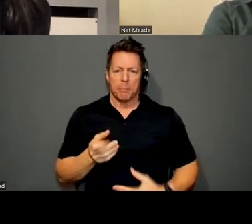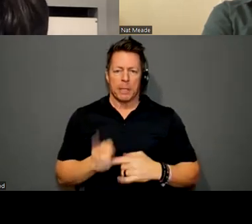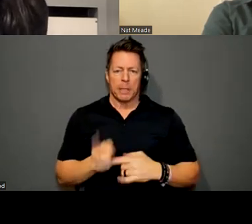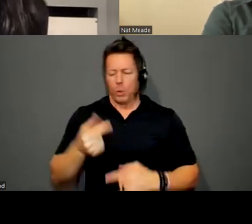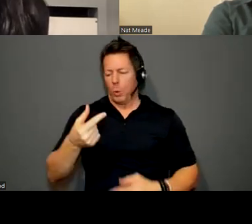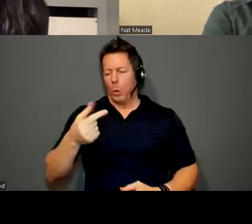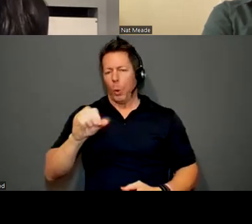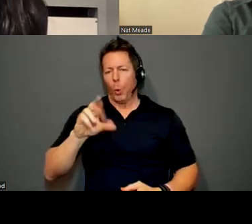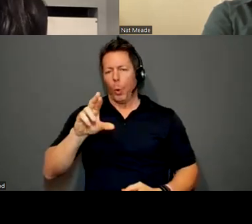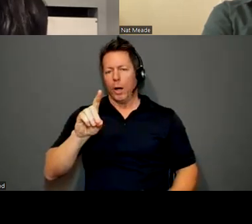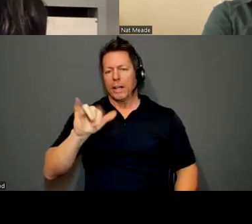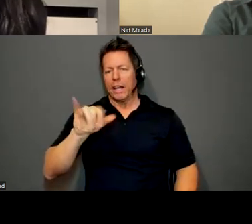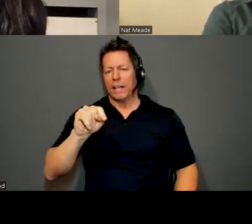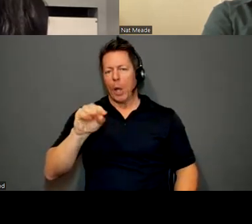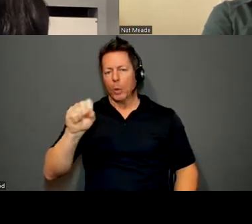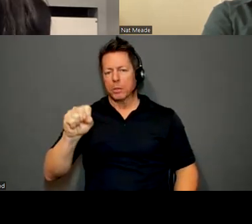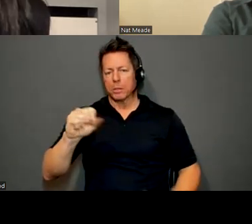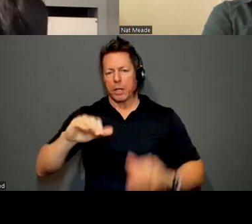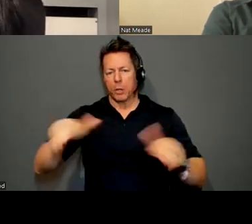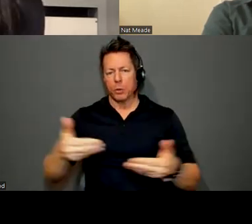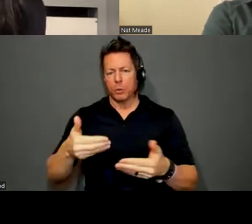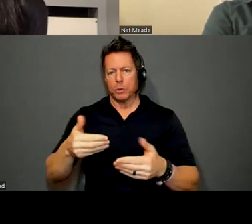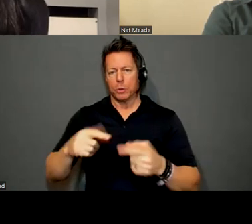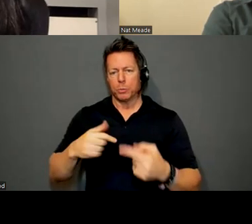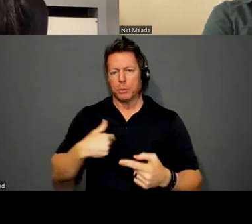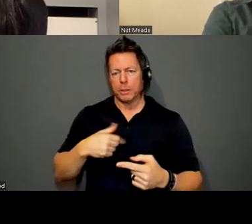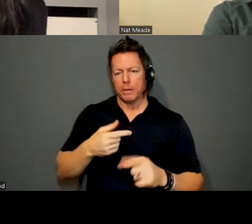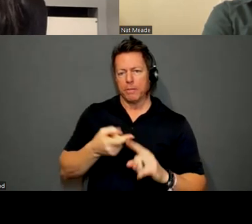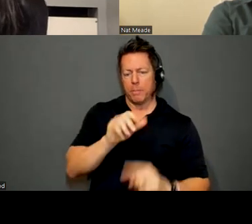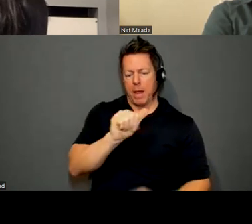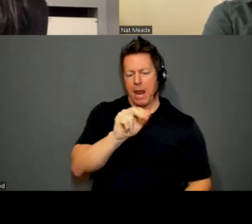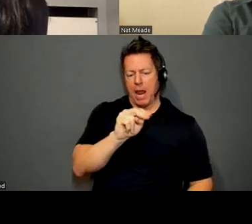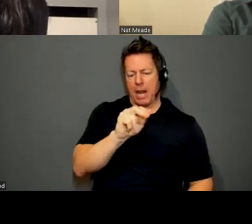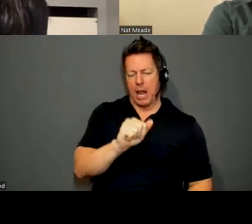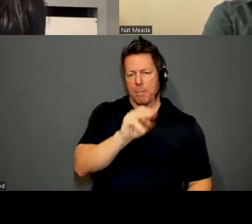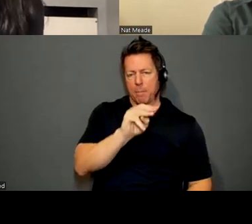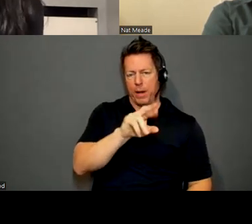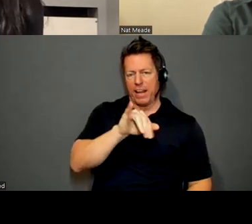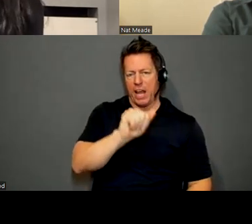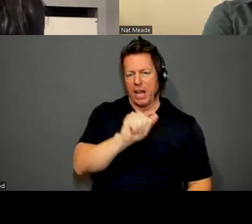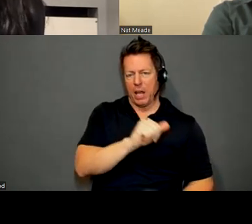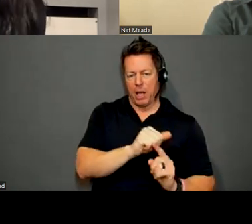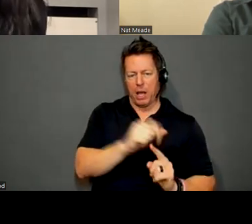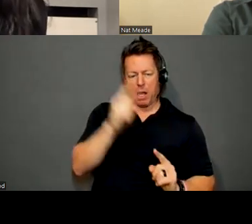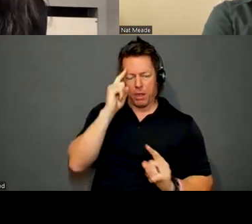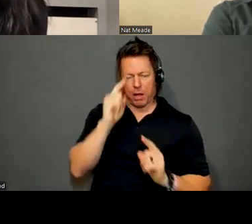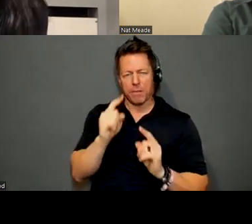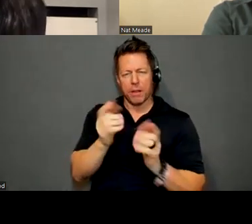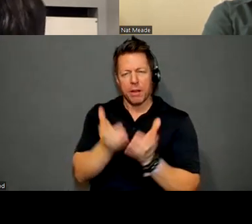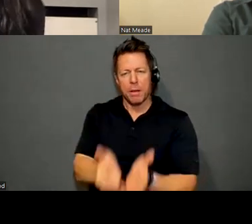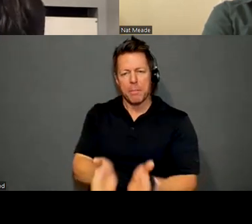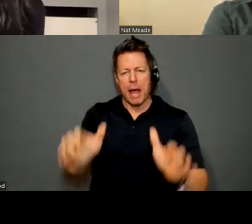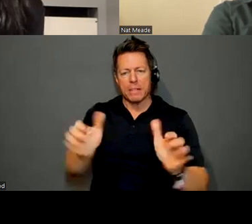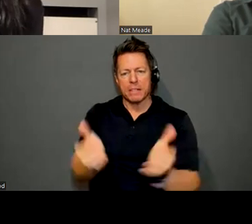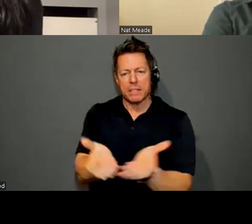introduced to me by Anna Maria Shakta. I thought of the baskets that Sam, who actually